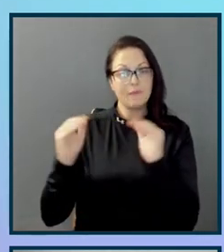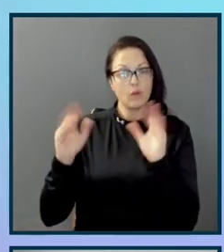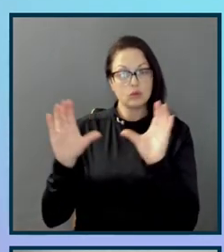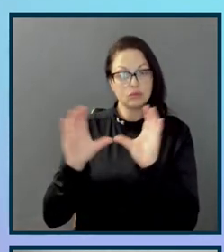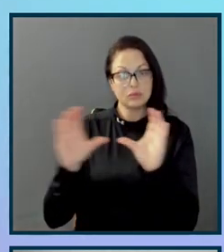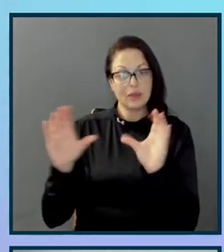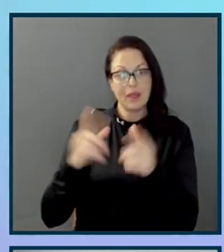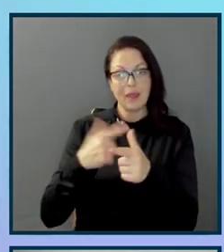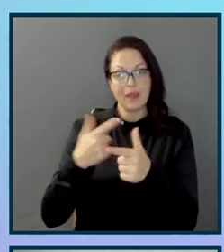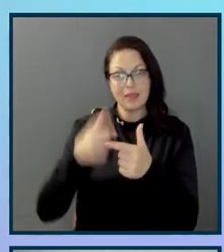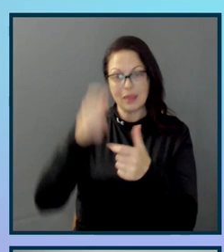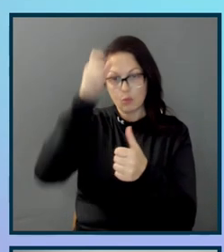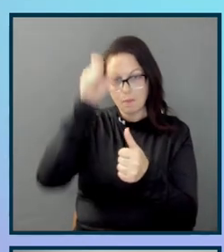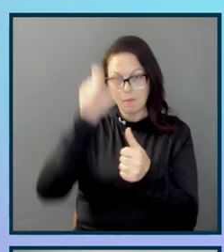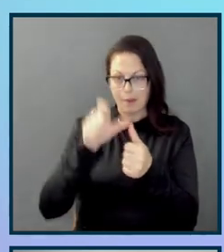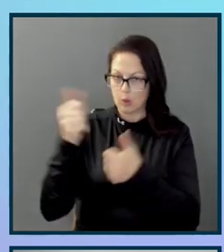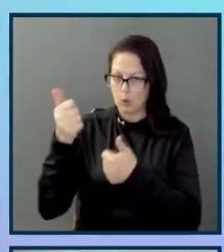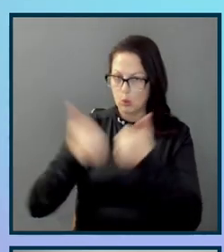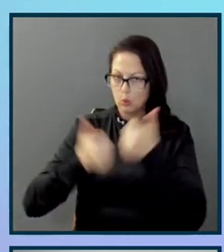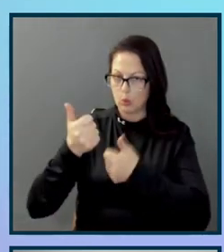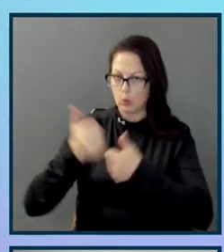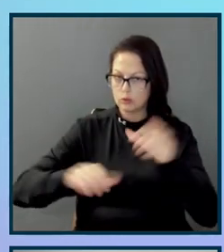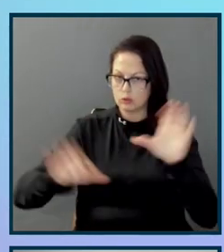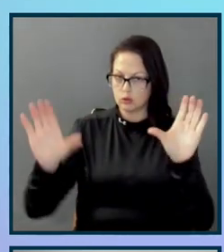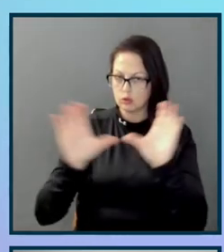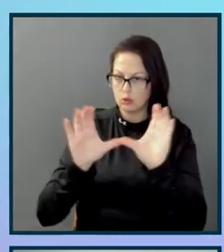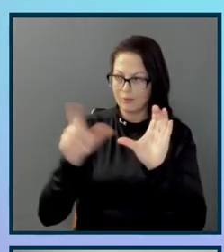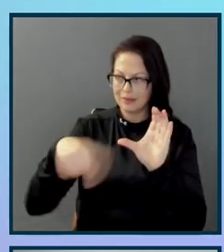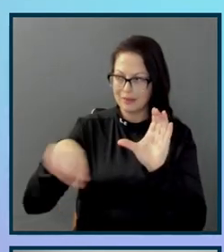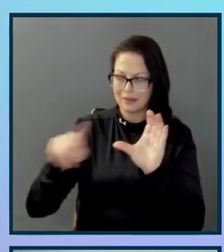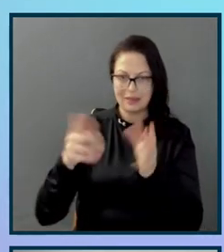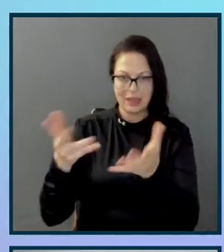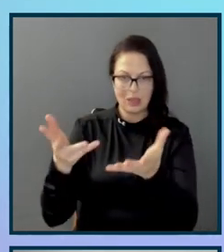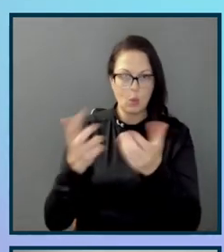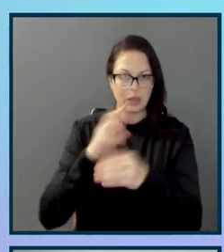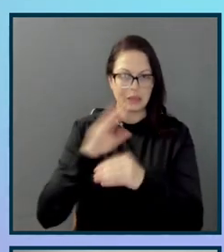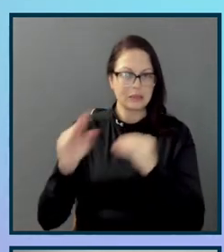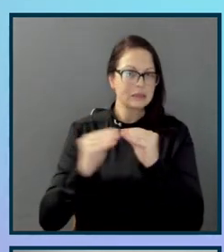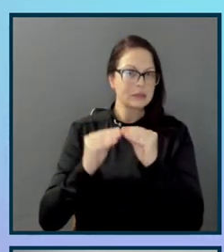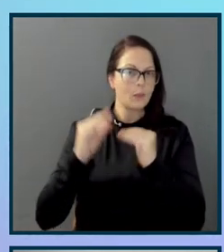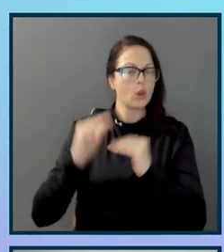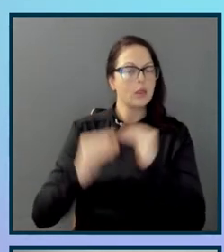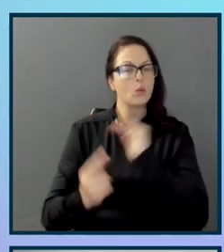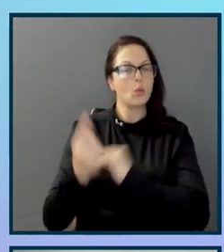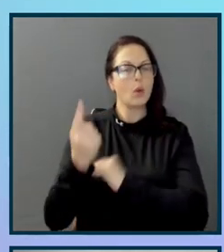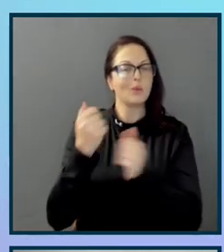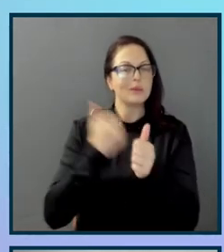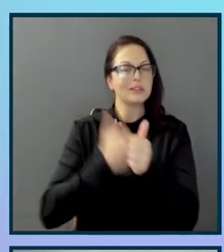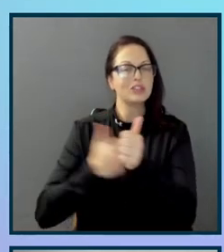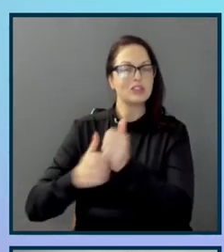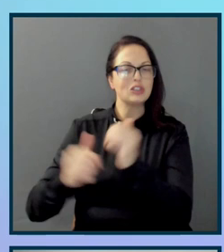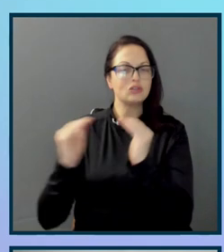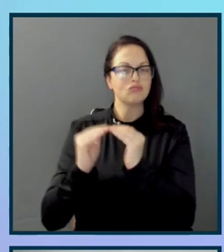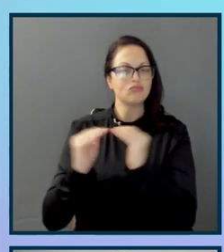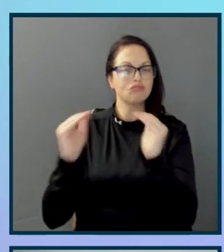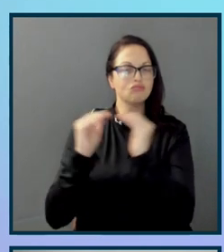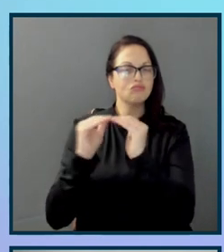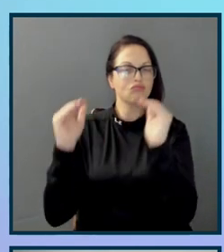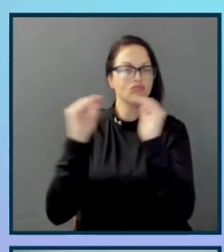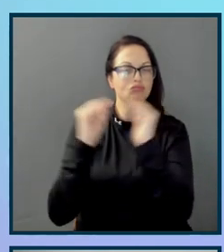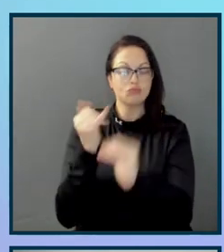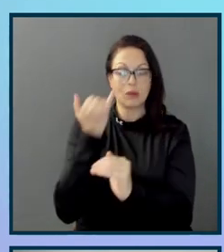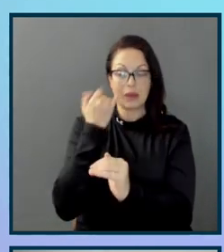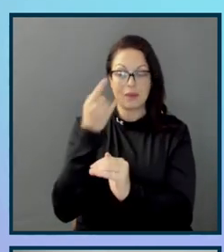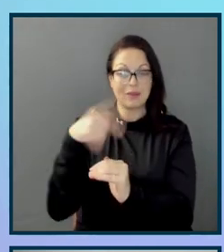remember exactly which certification it was they wanted. There was more than one within each of these levels. So if they were able to remember